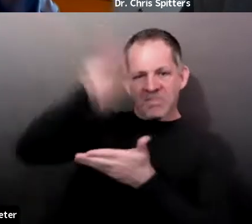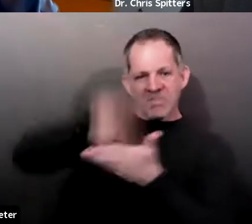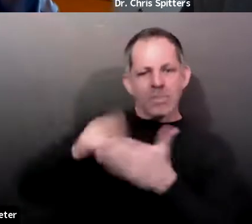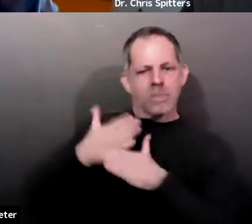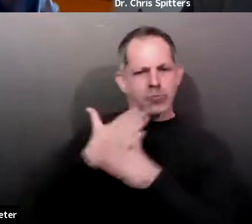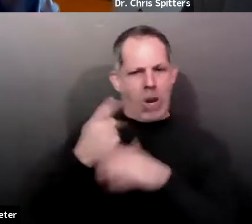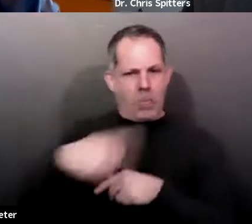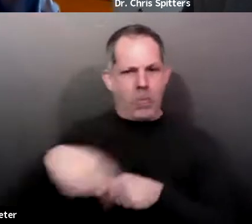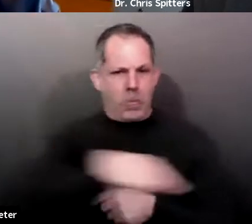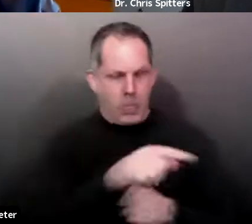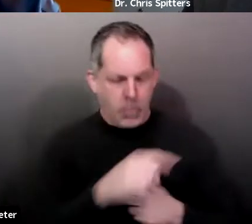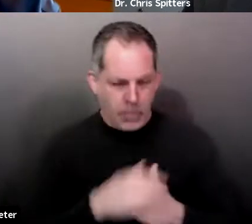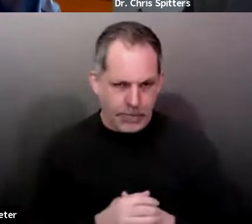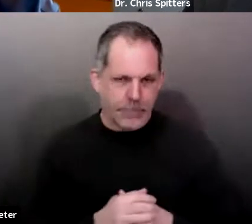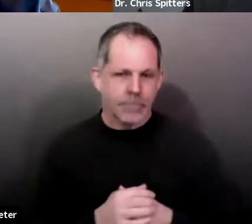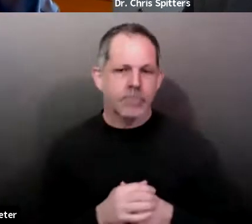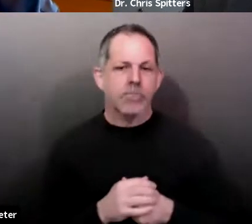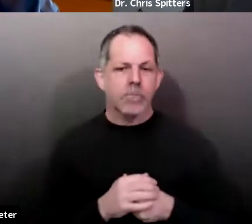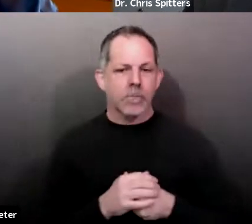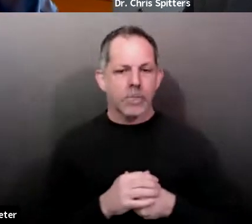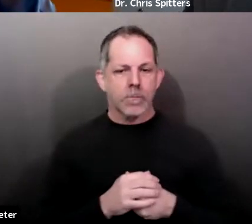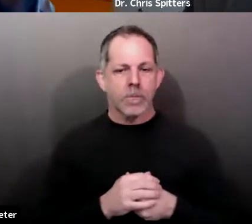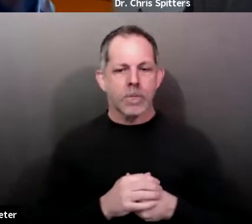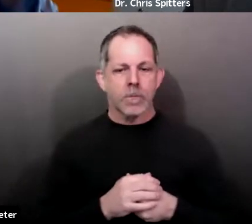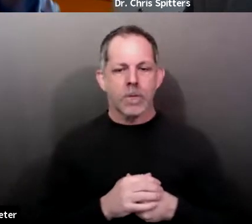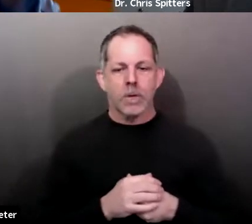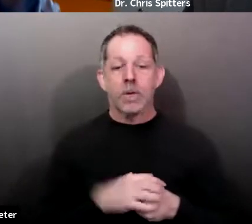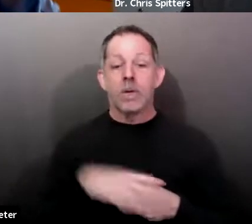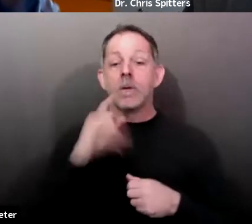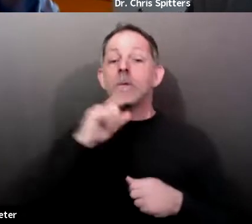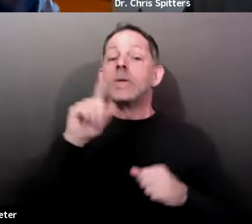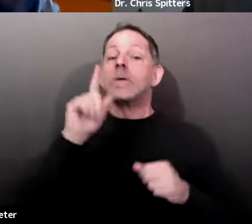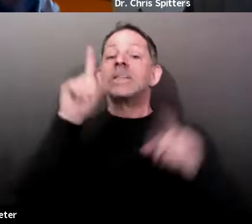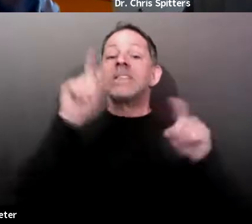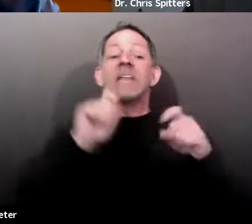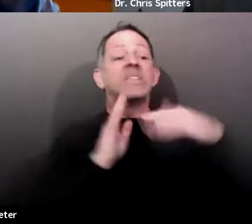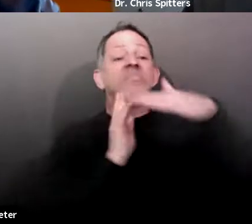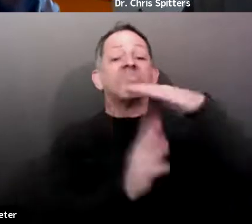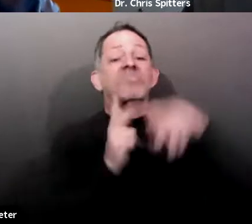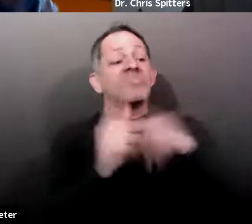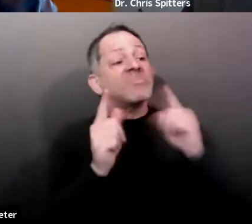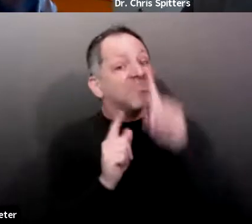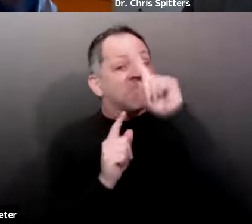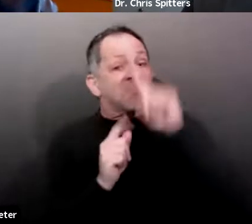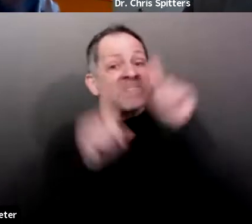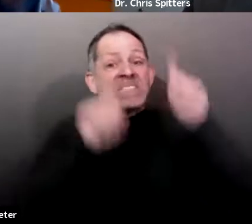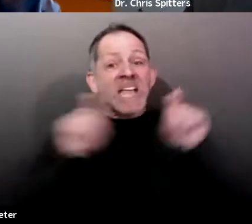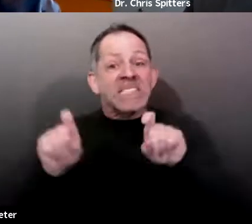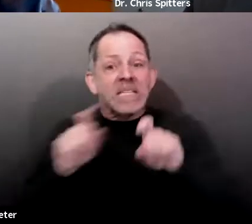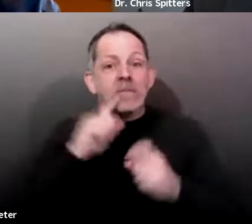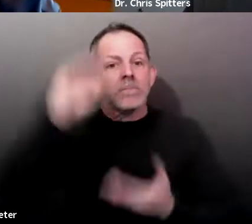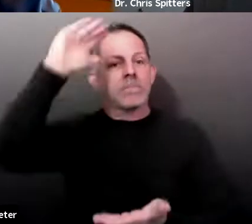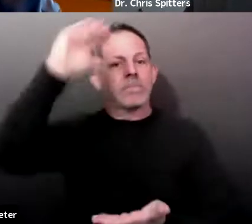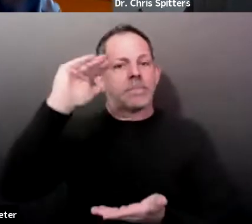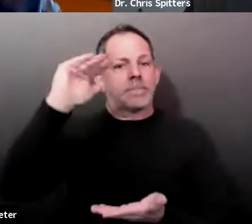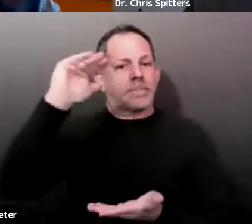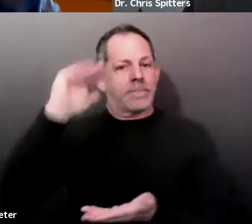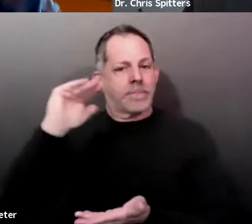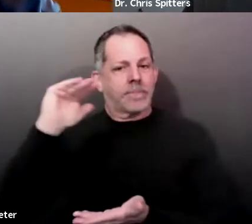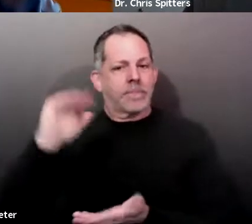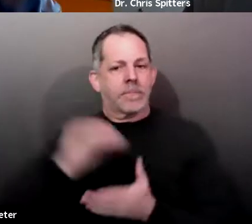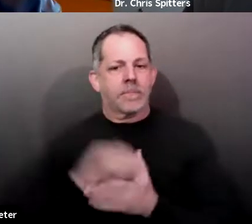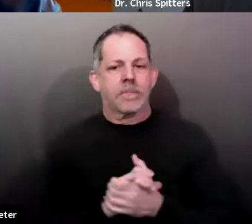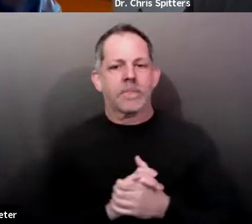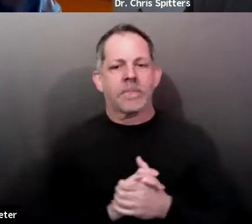you know, uh, testing demand has declined. I think we're down to roughly in the neighborhood of five to 6,000 tests a week.